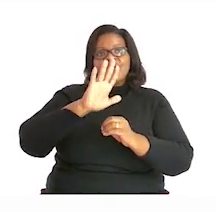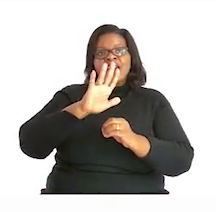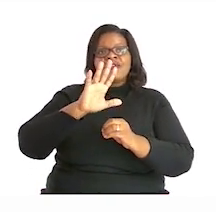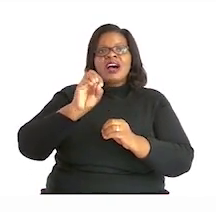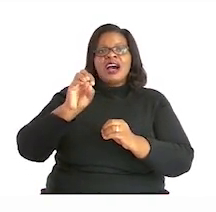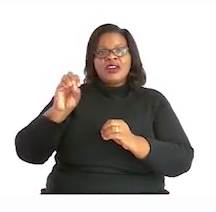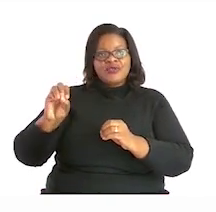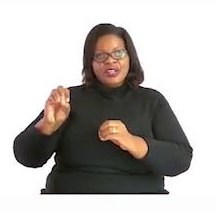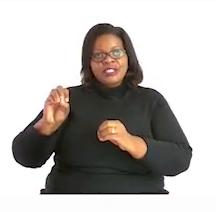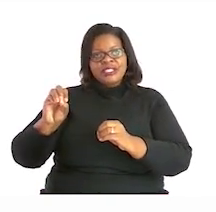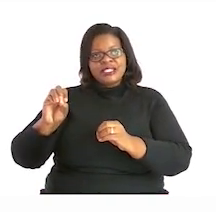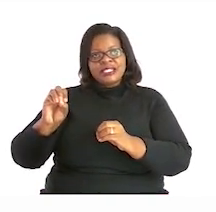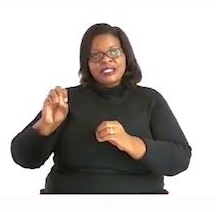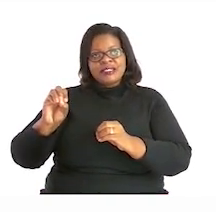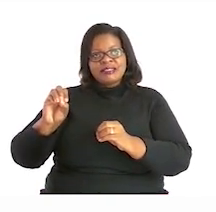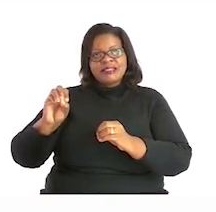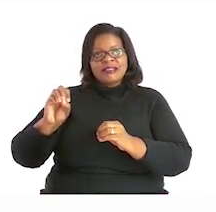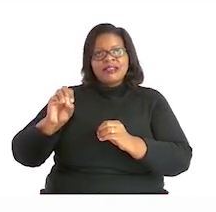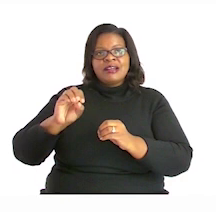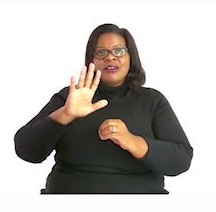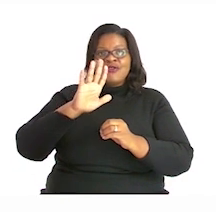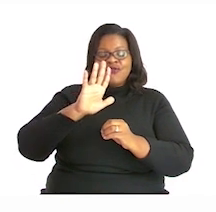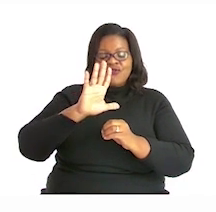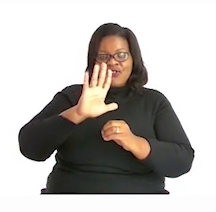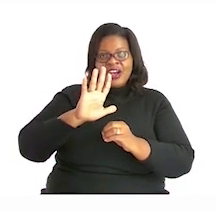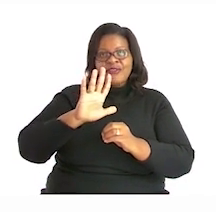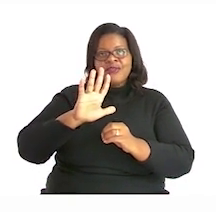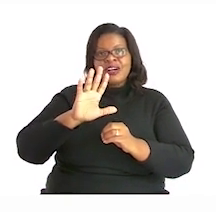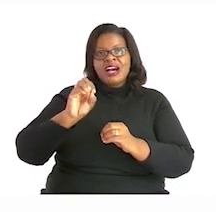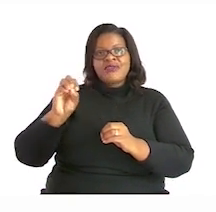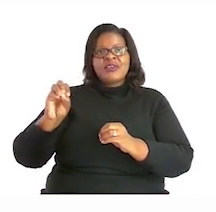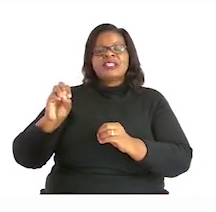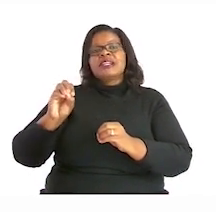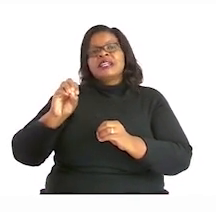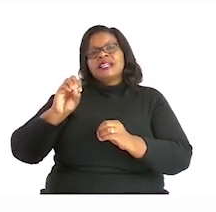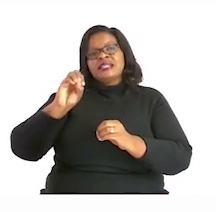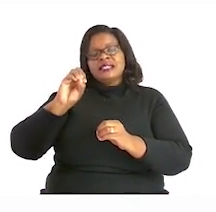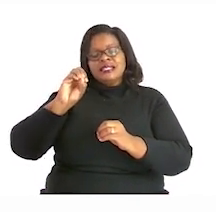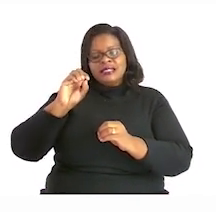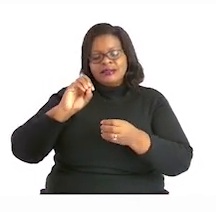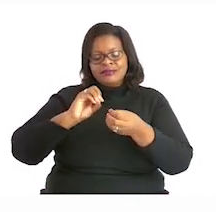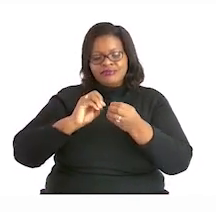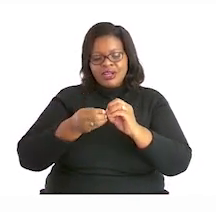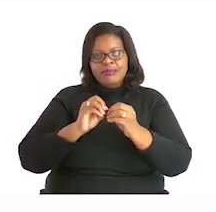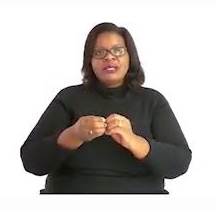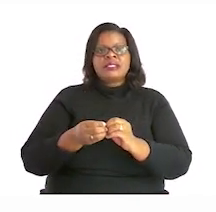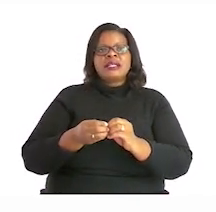Number three, write 578 in words. Check for spelling.